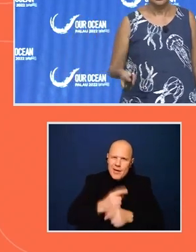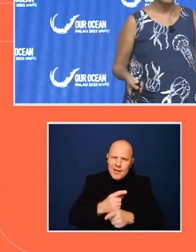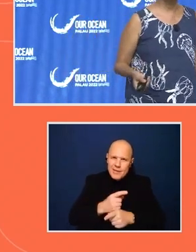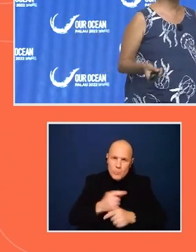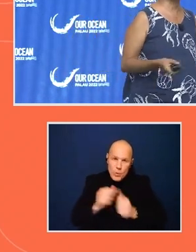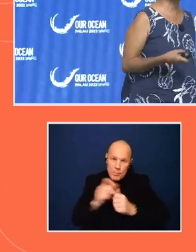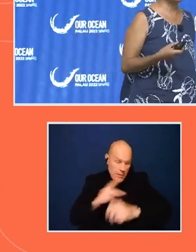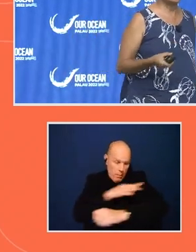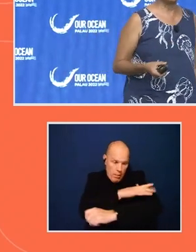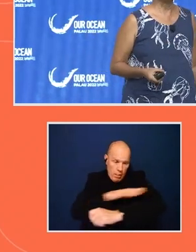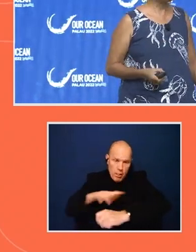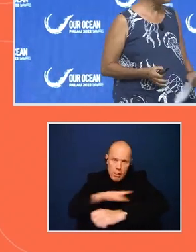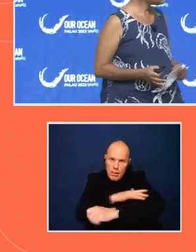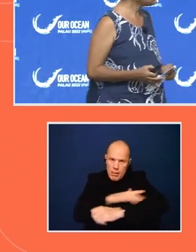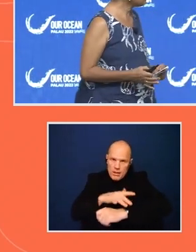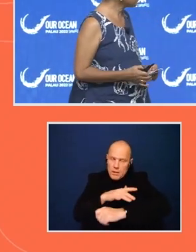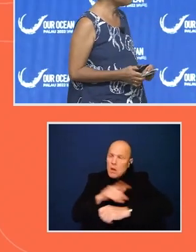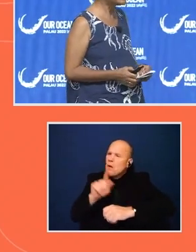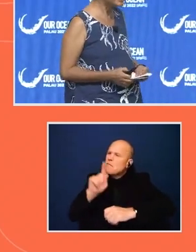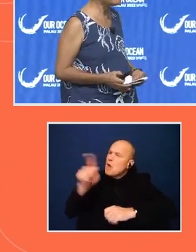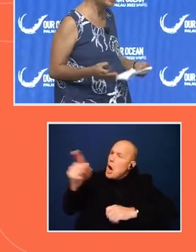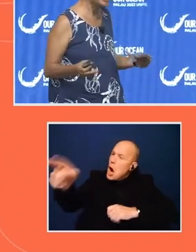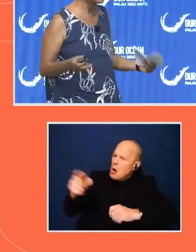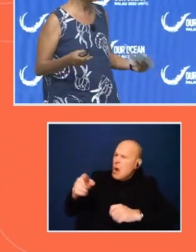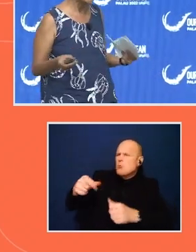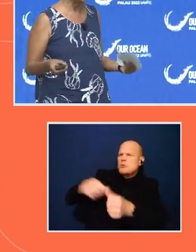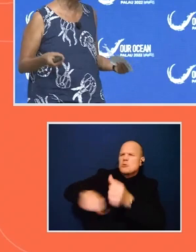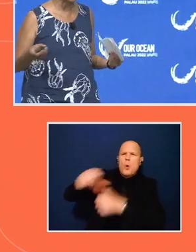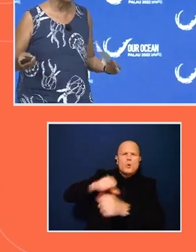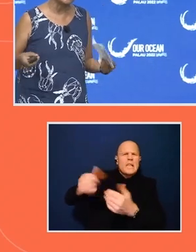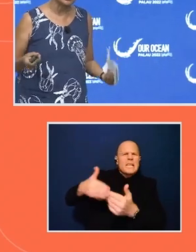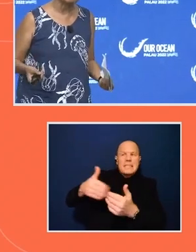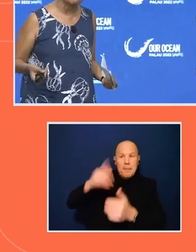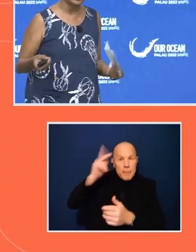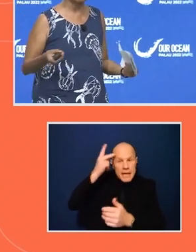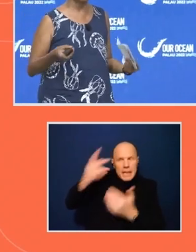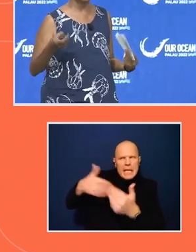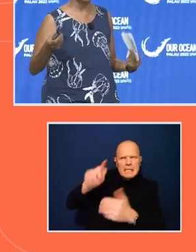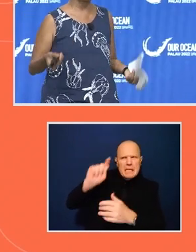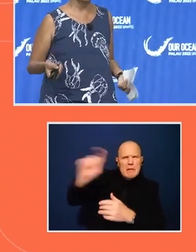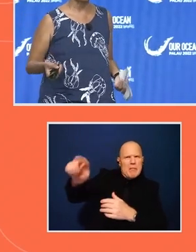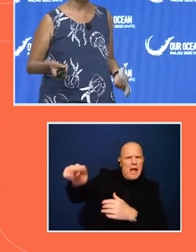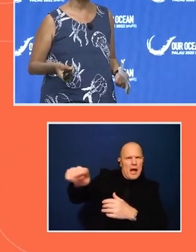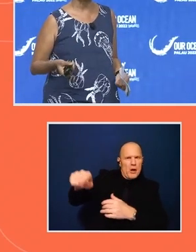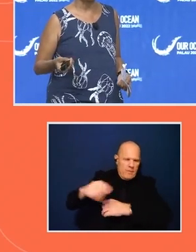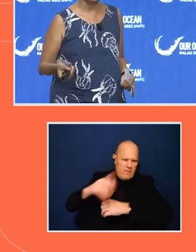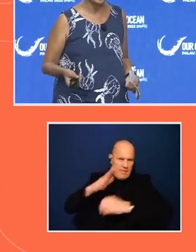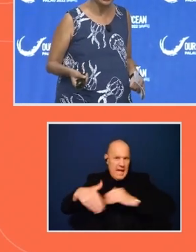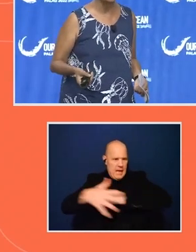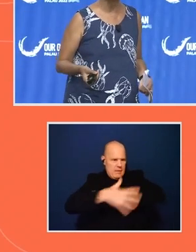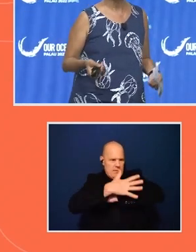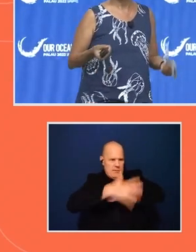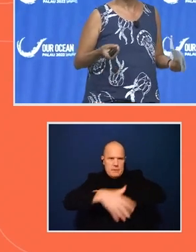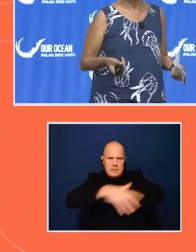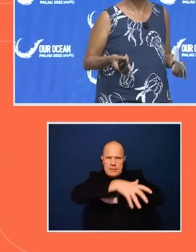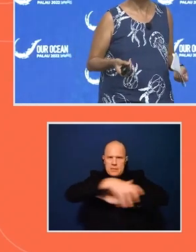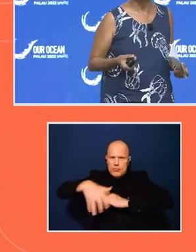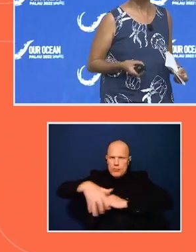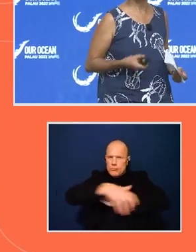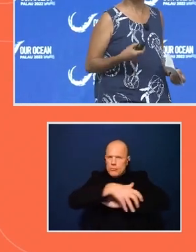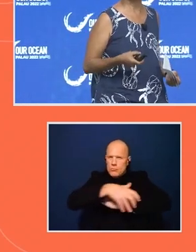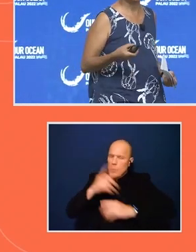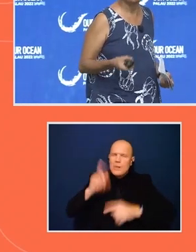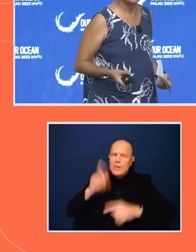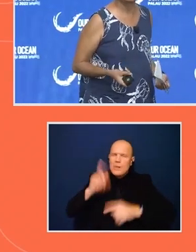easier and more feasible. But we can't allow that disparity to continue if we